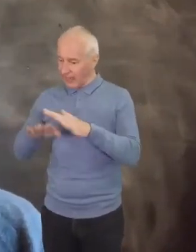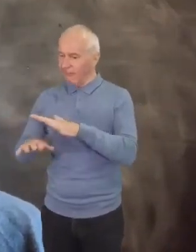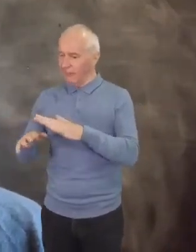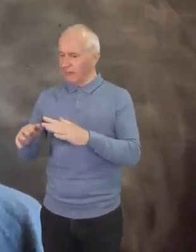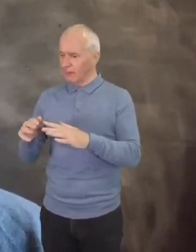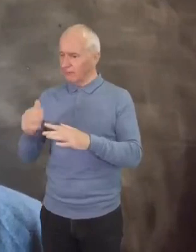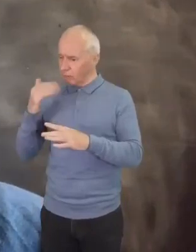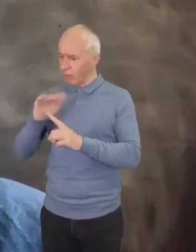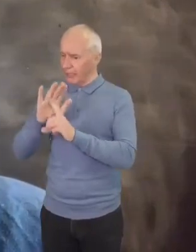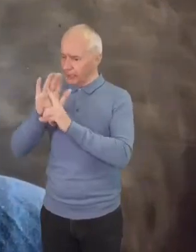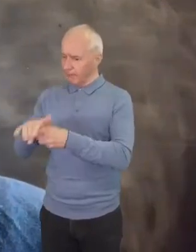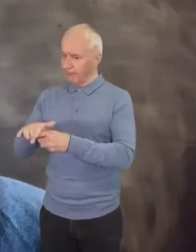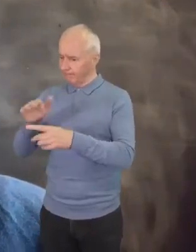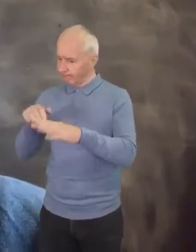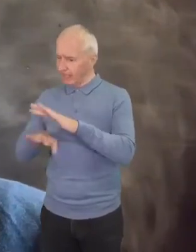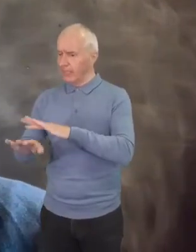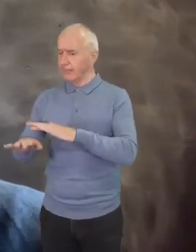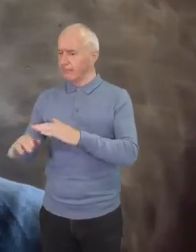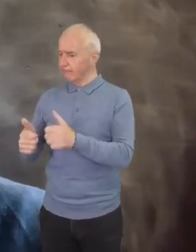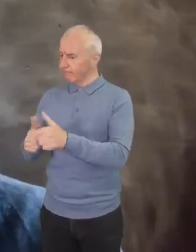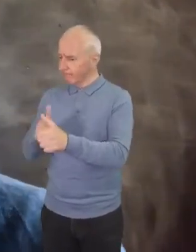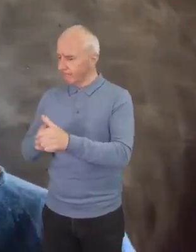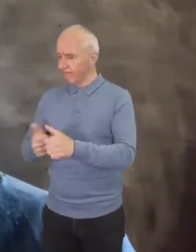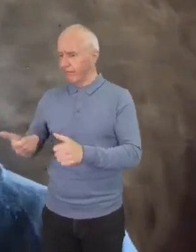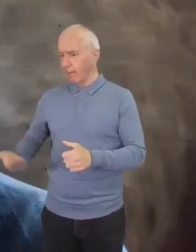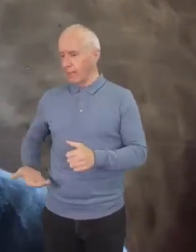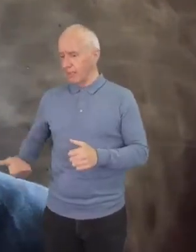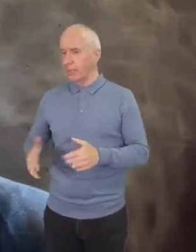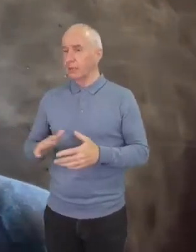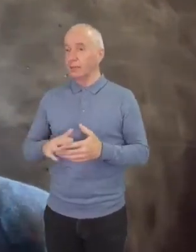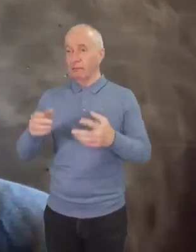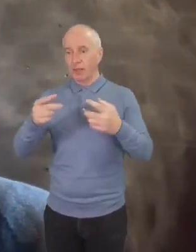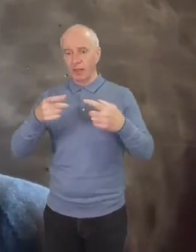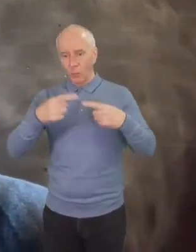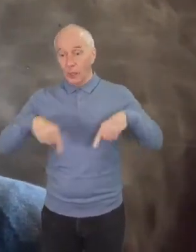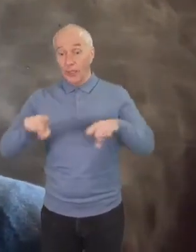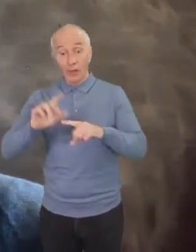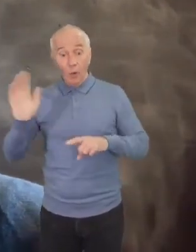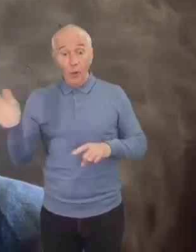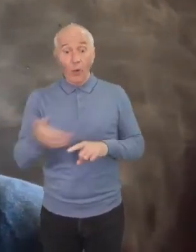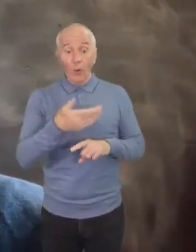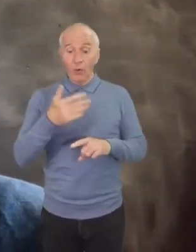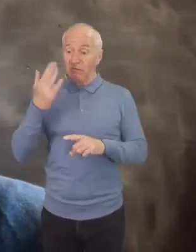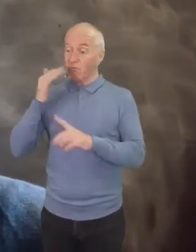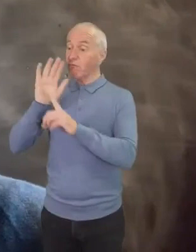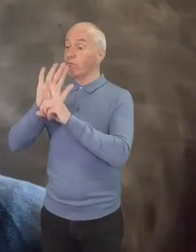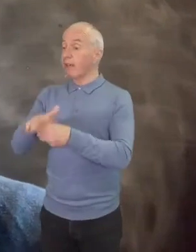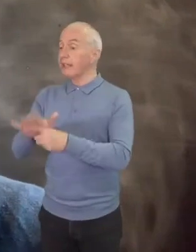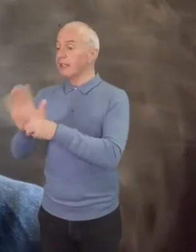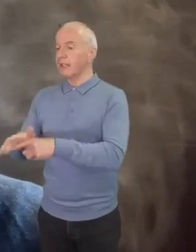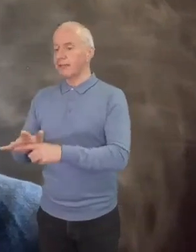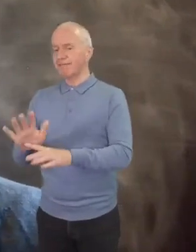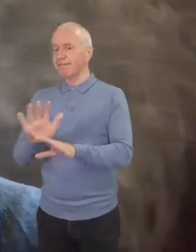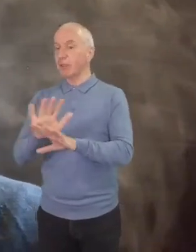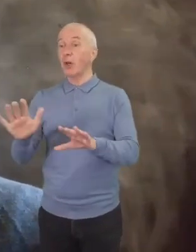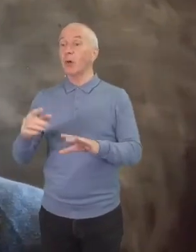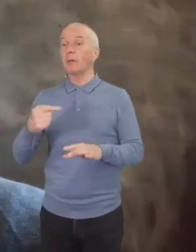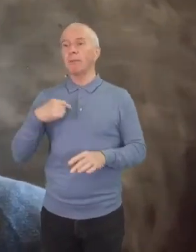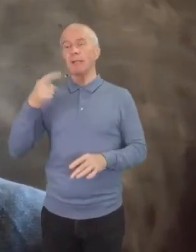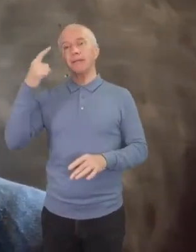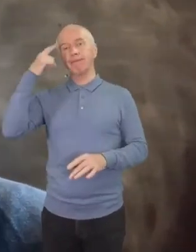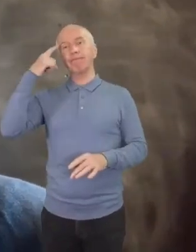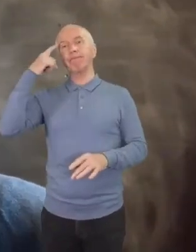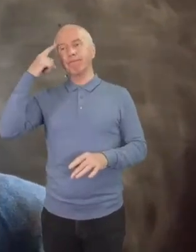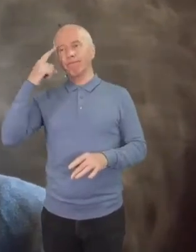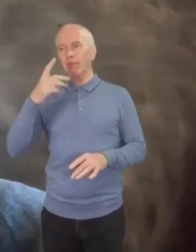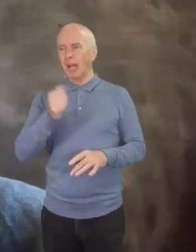isn't quite as straightforward as simply saying that we are all racists. What I'm suggesting is that we are embroiled in